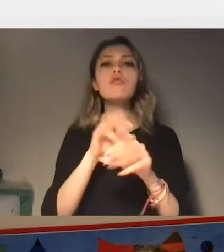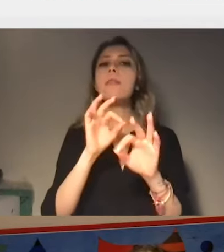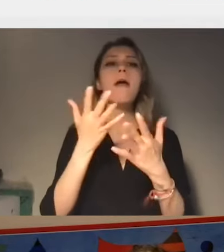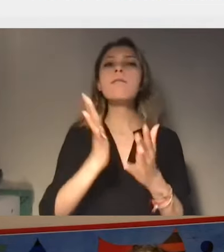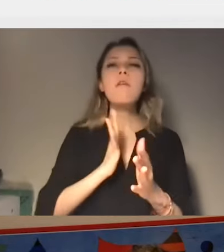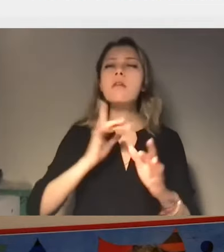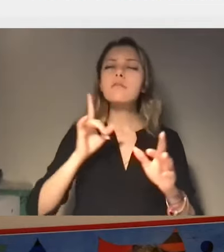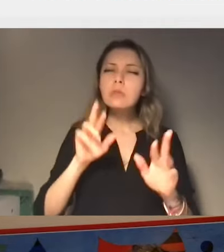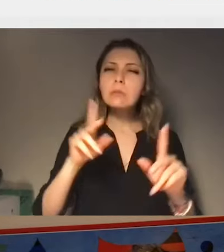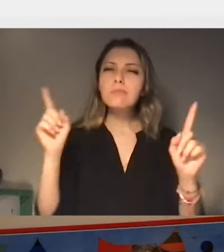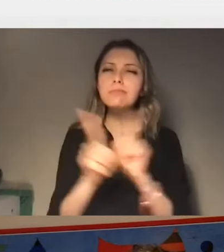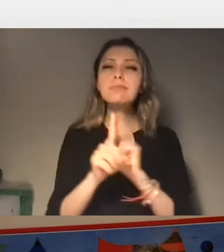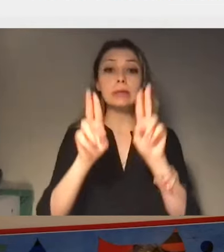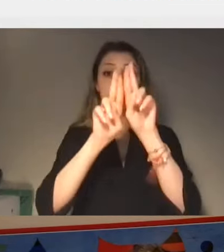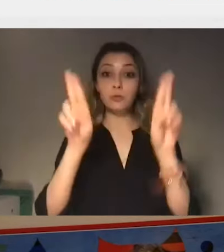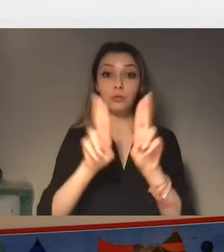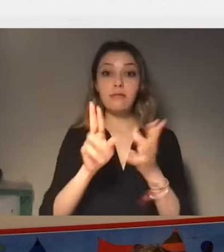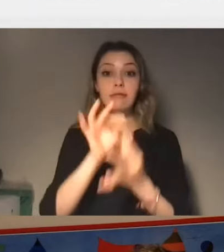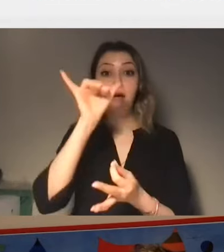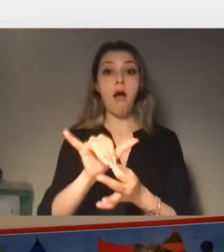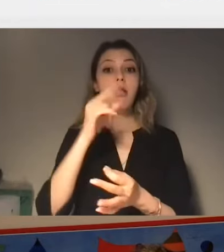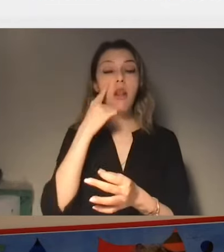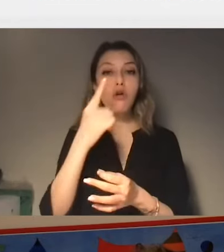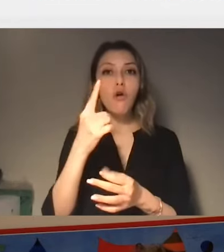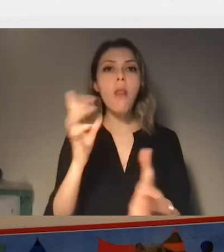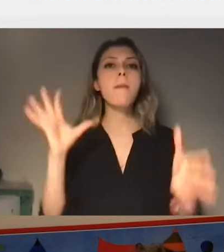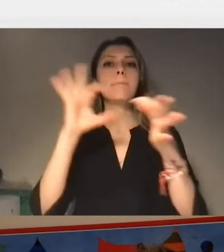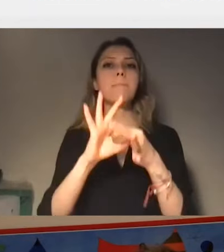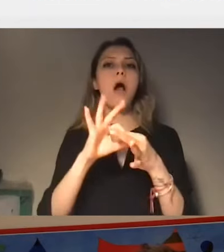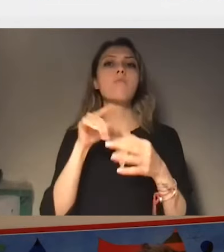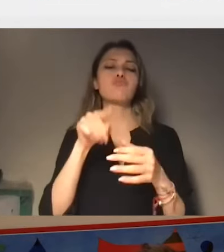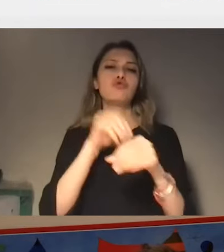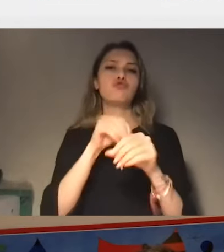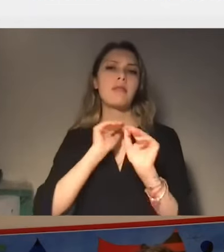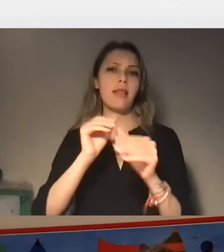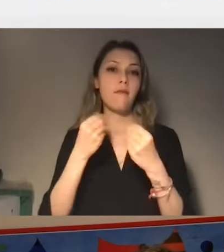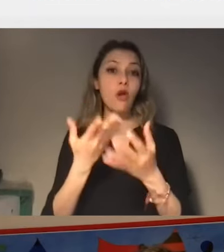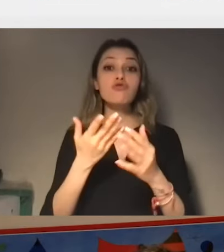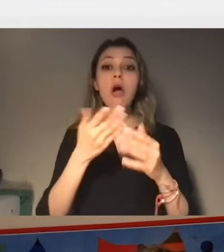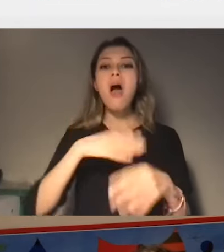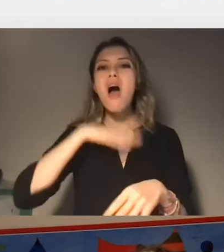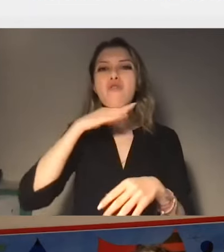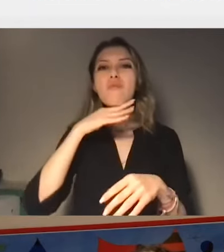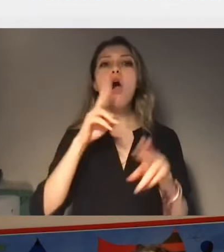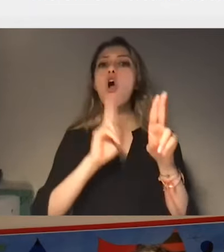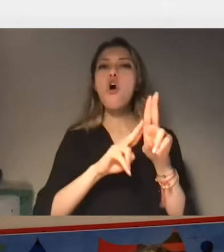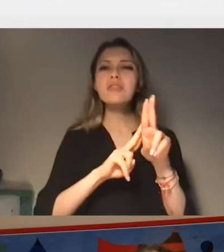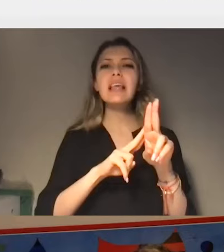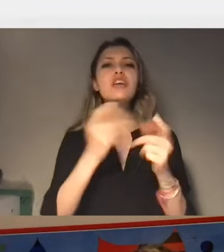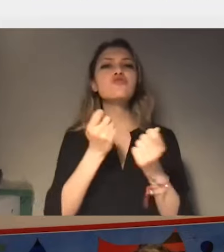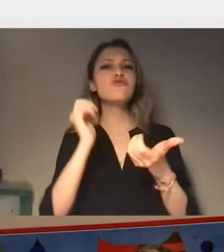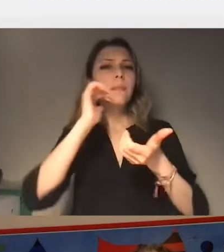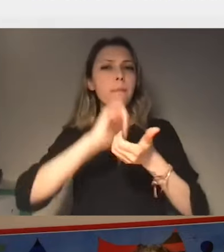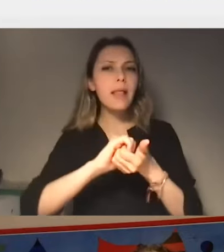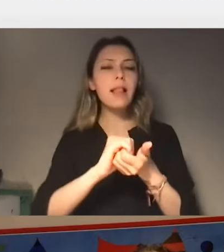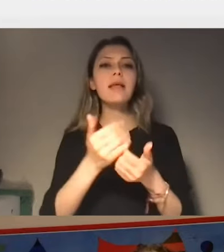UN and Council of Europe, an organization for security and cooperation in Europe. Ed Ginez program tries to help